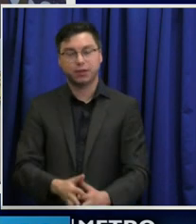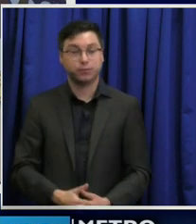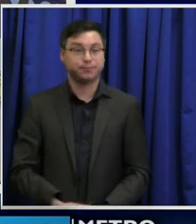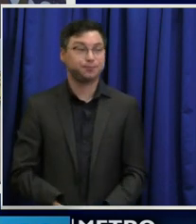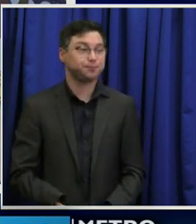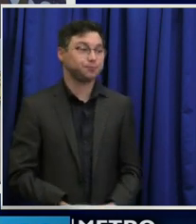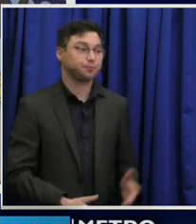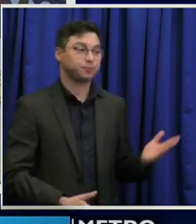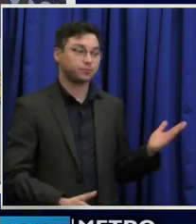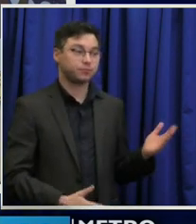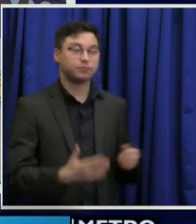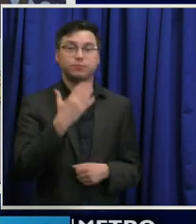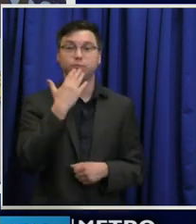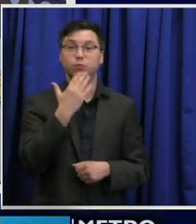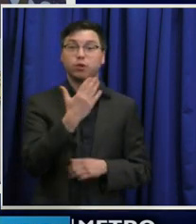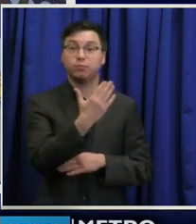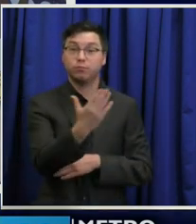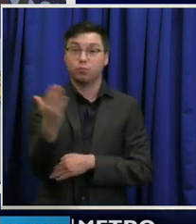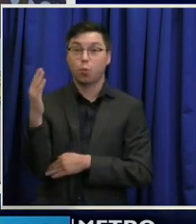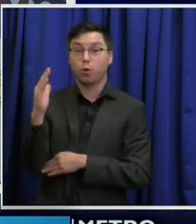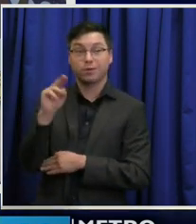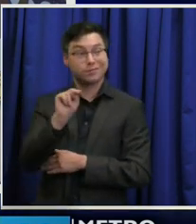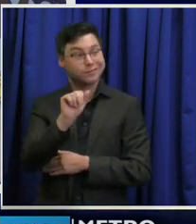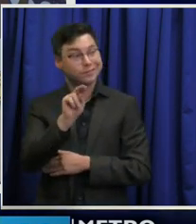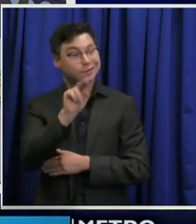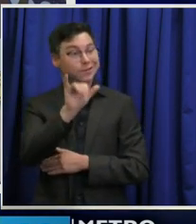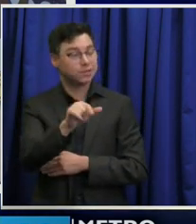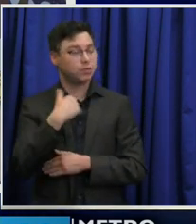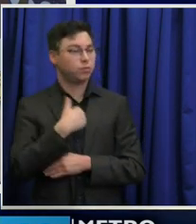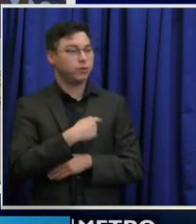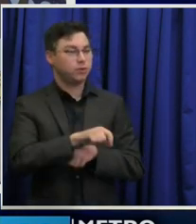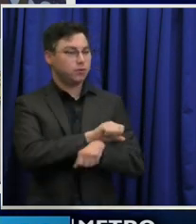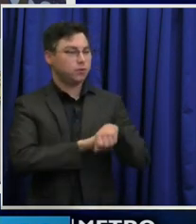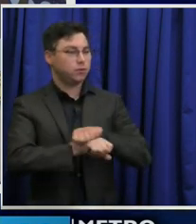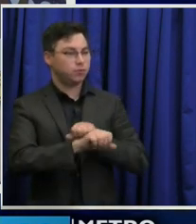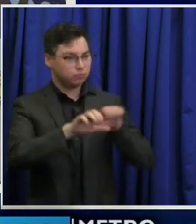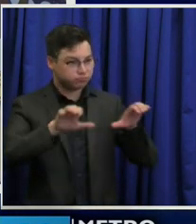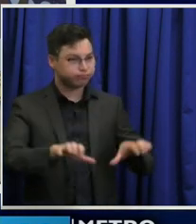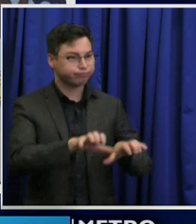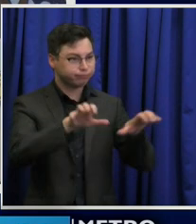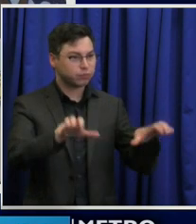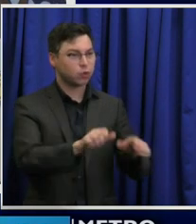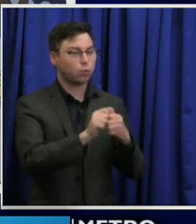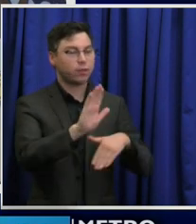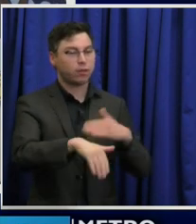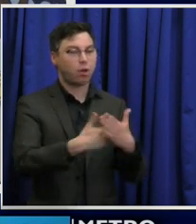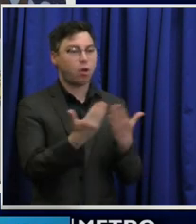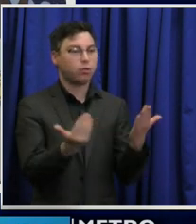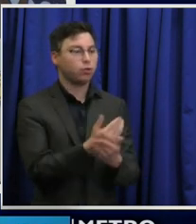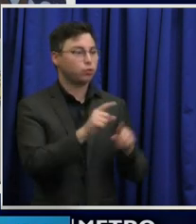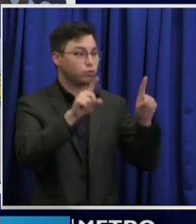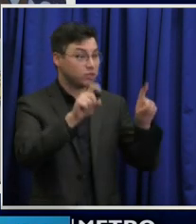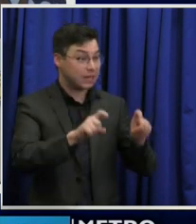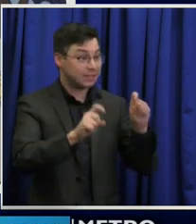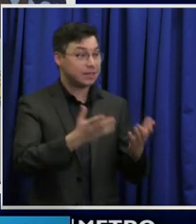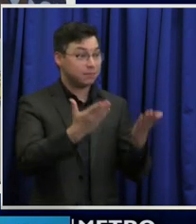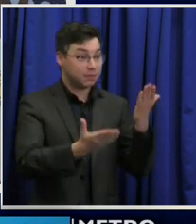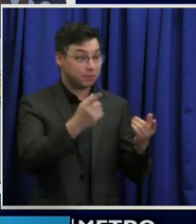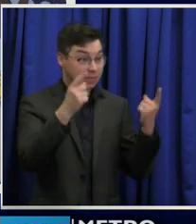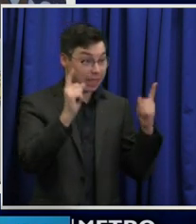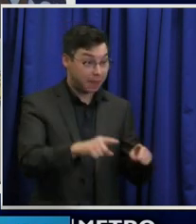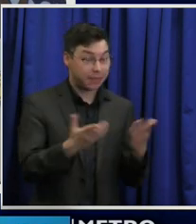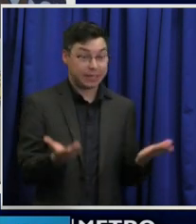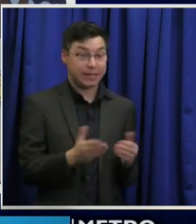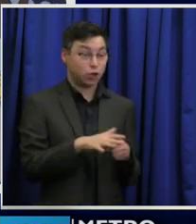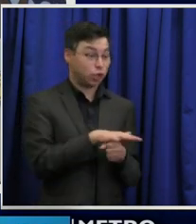Good morning, Nancy. We are working very proactively with all new tests that might be done either in